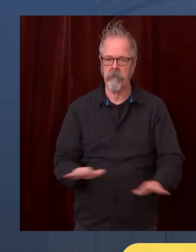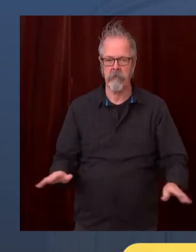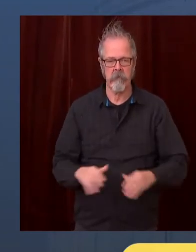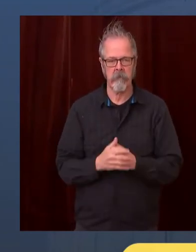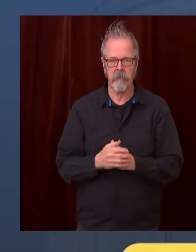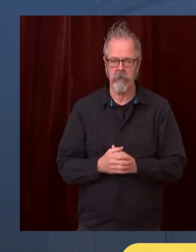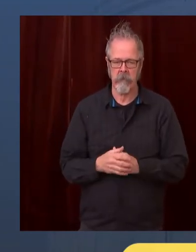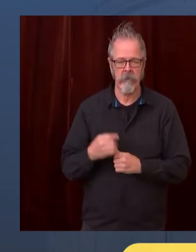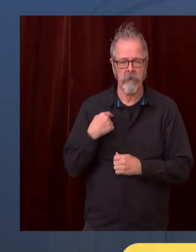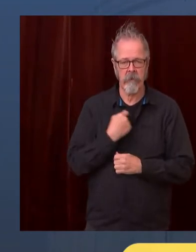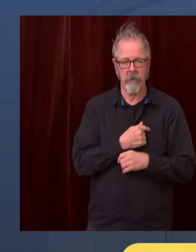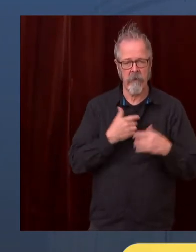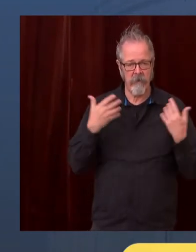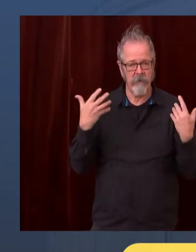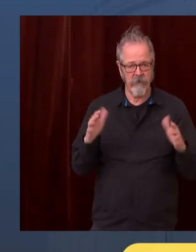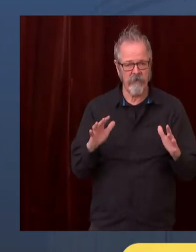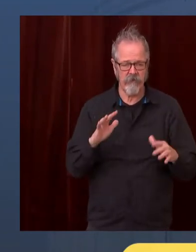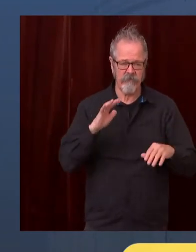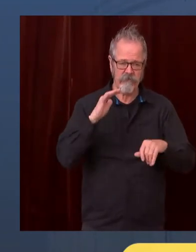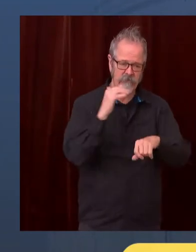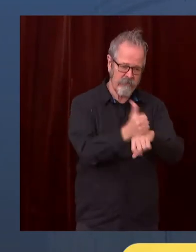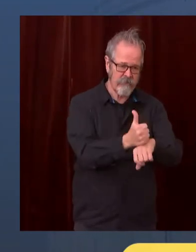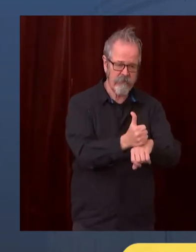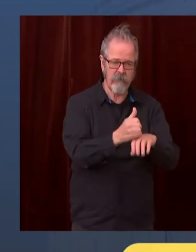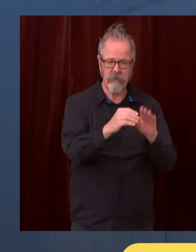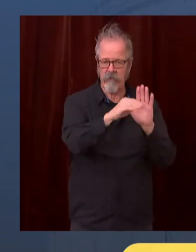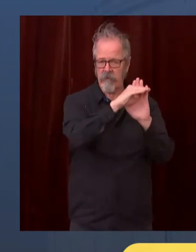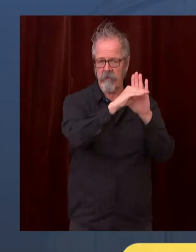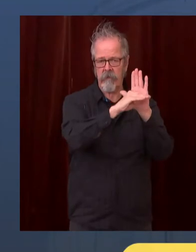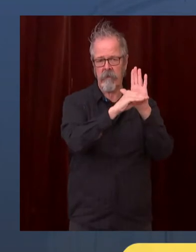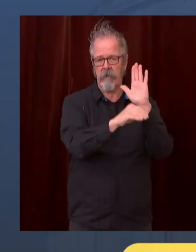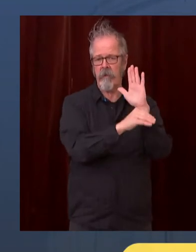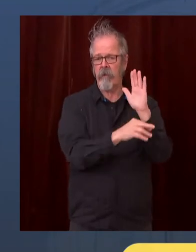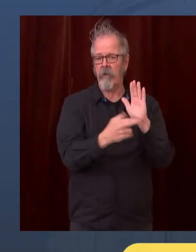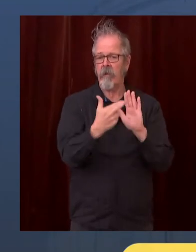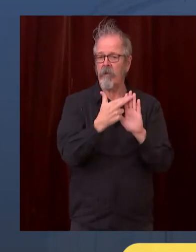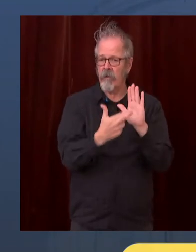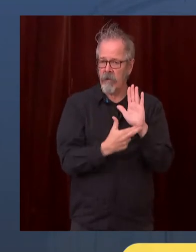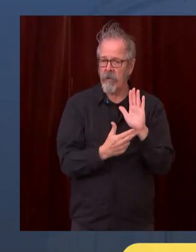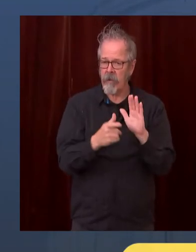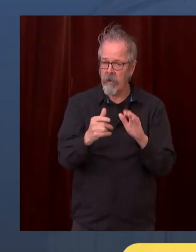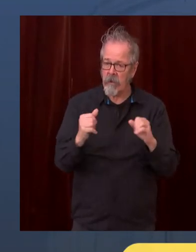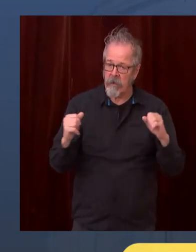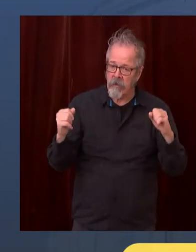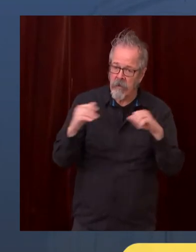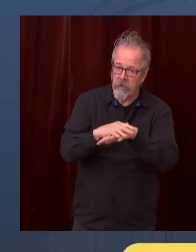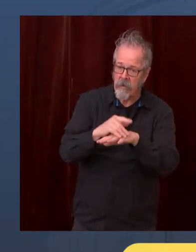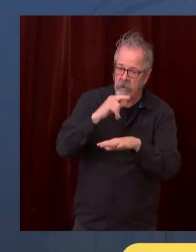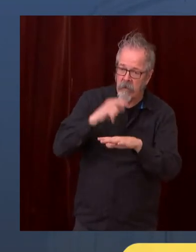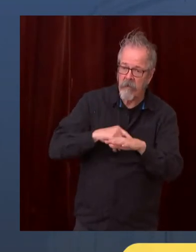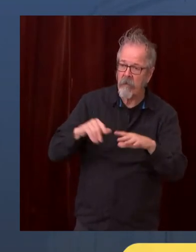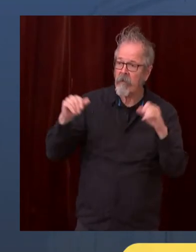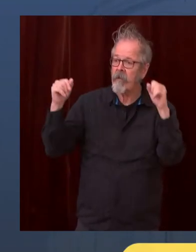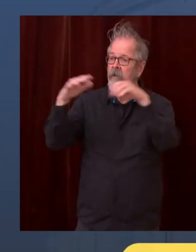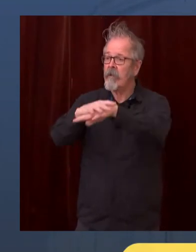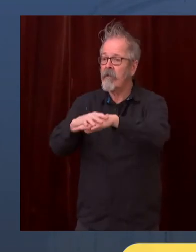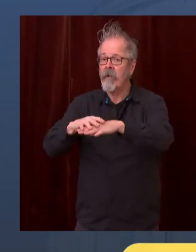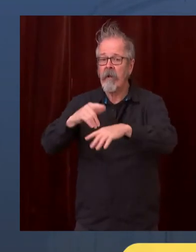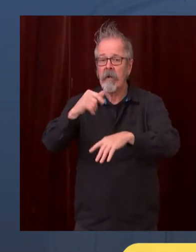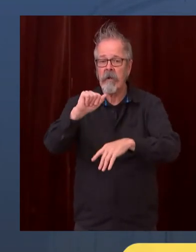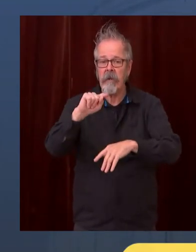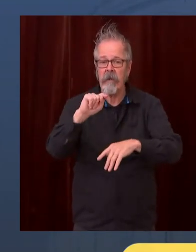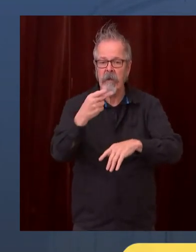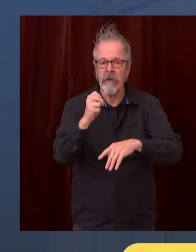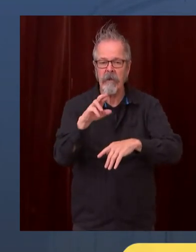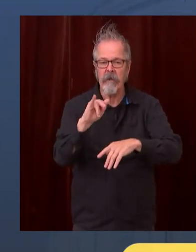parties or coffee clutches. Those things are just too dangerous right now. And this is a big deal. And the reason it's a big